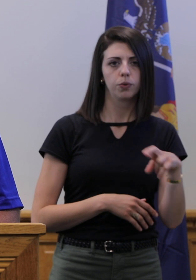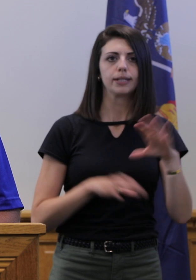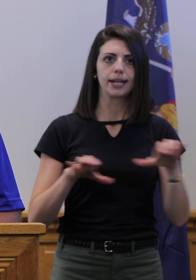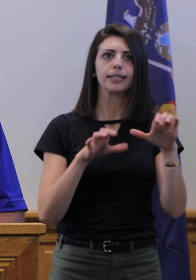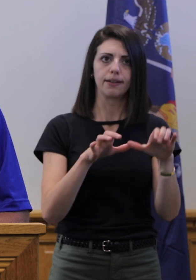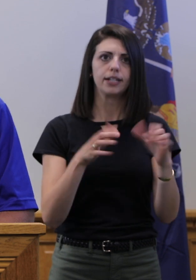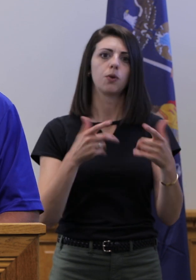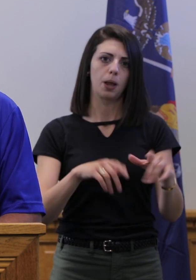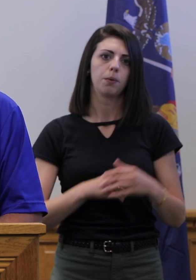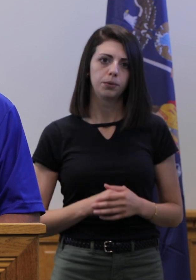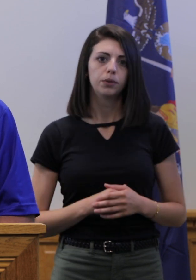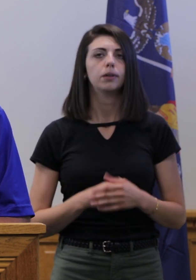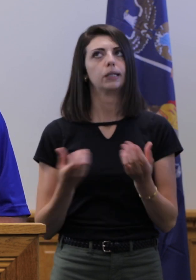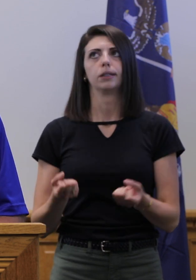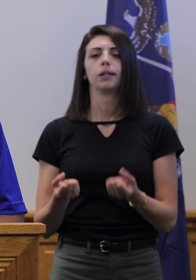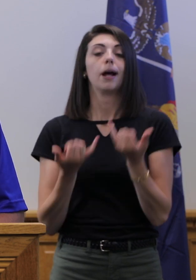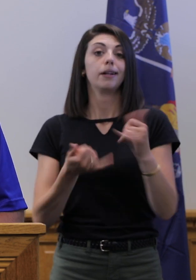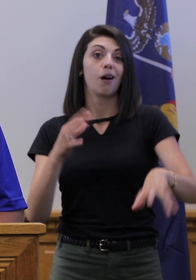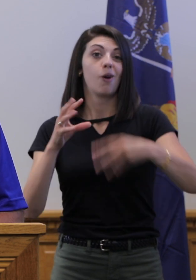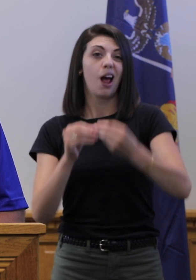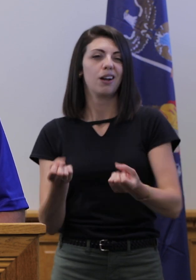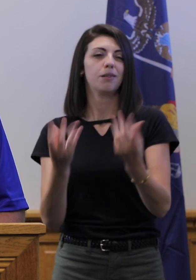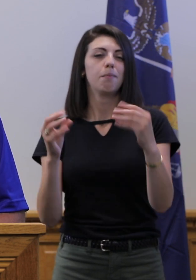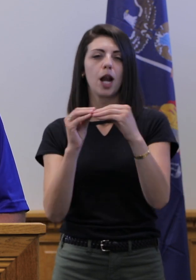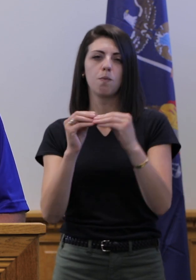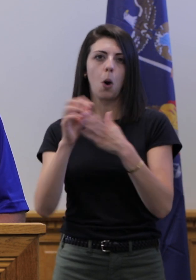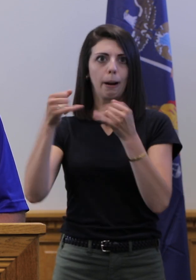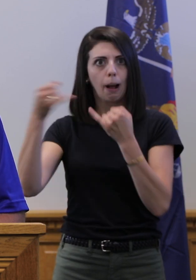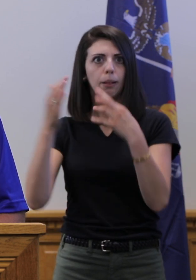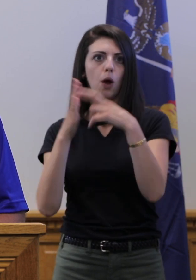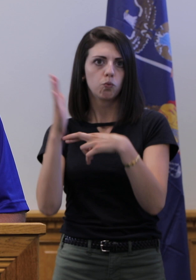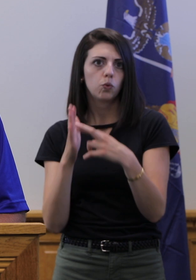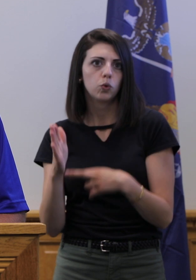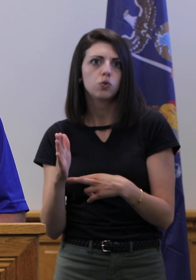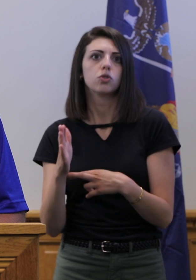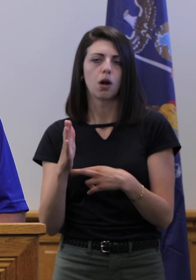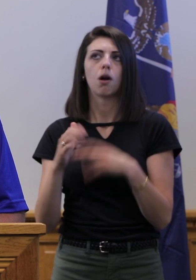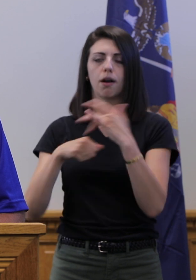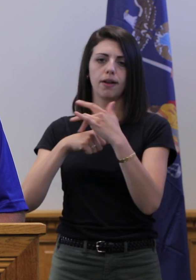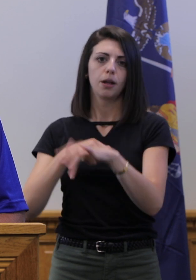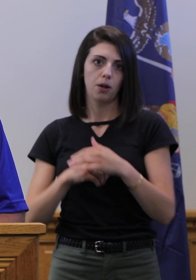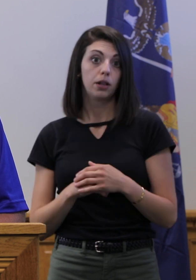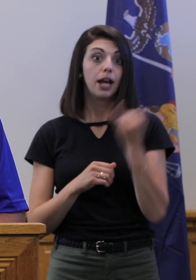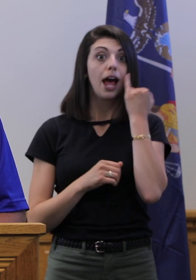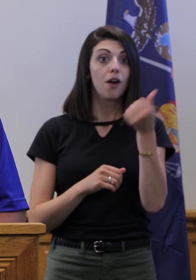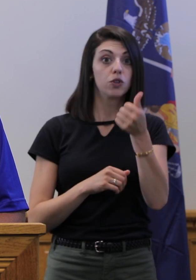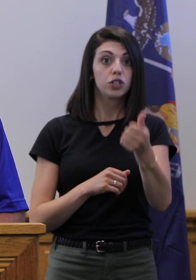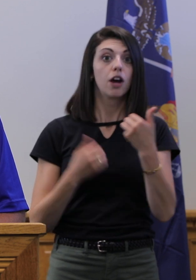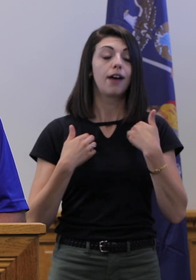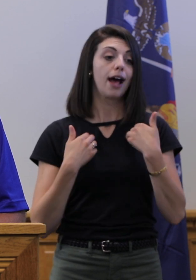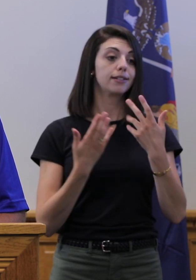There are several new pages of guidance on the state website. Everyone who is operating a business or attraction needs to read the guidance,